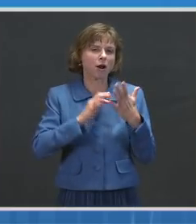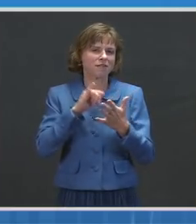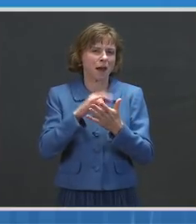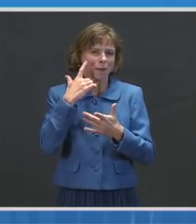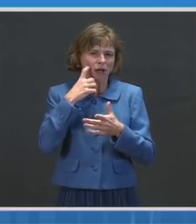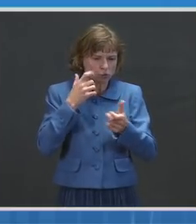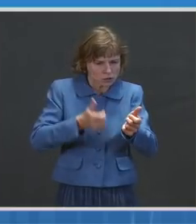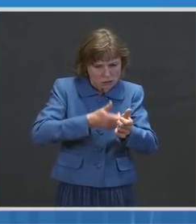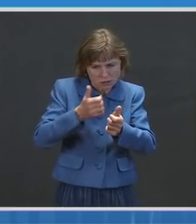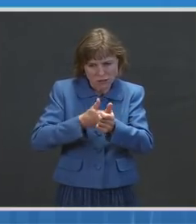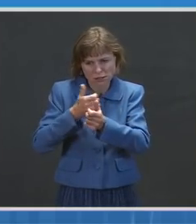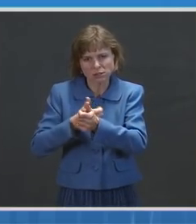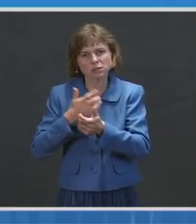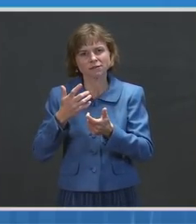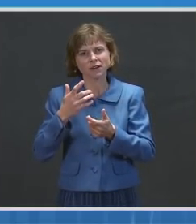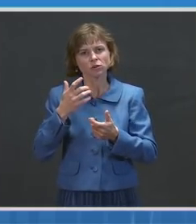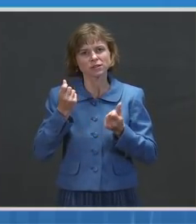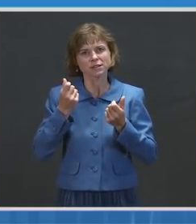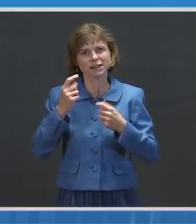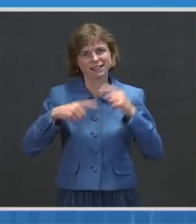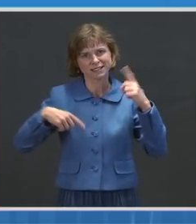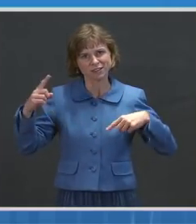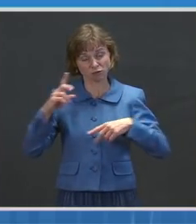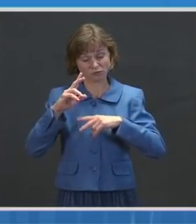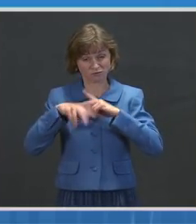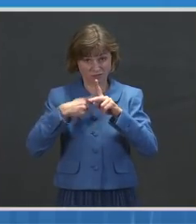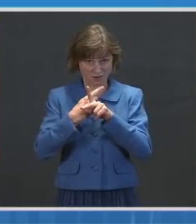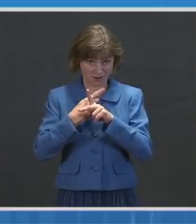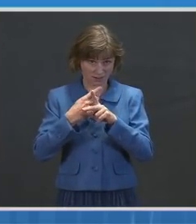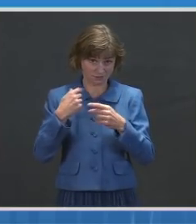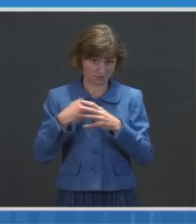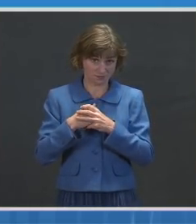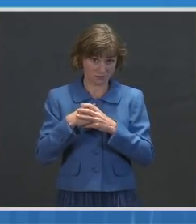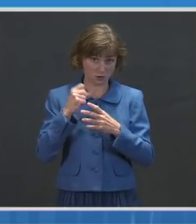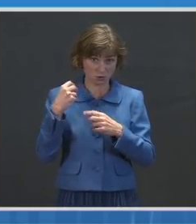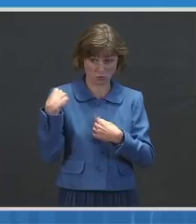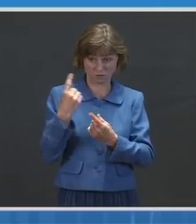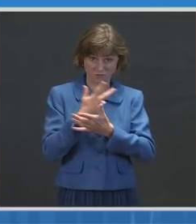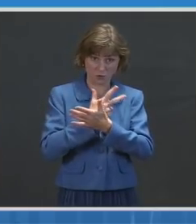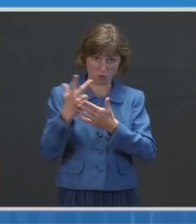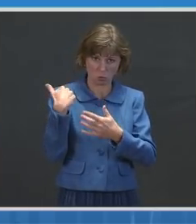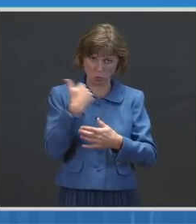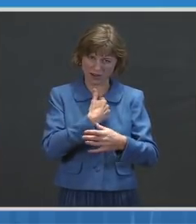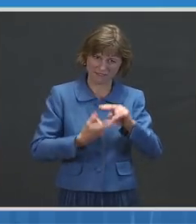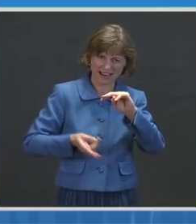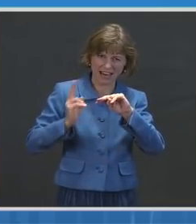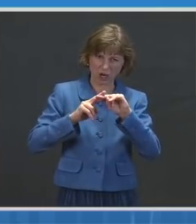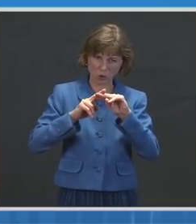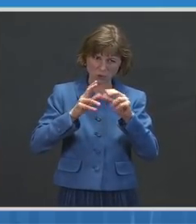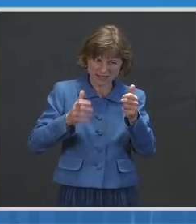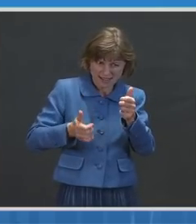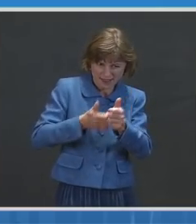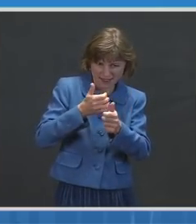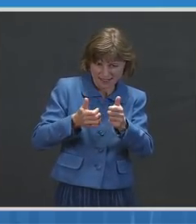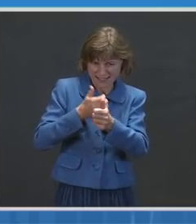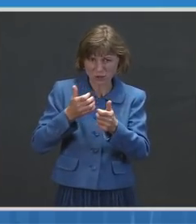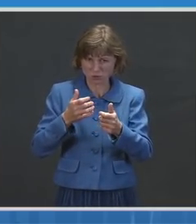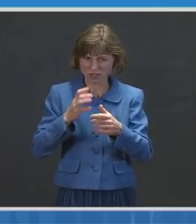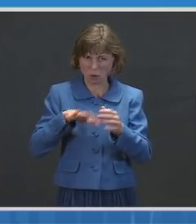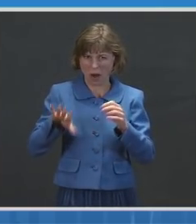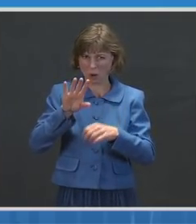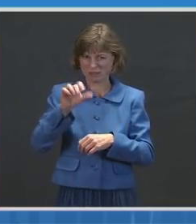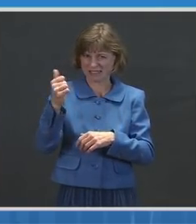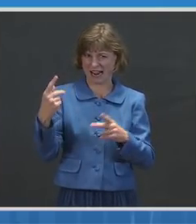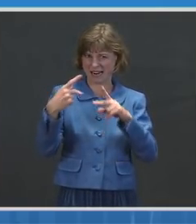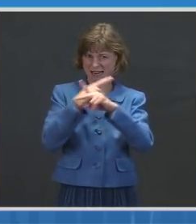of these variants. So, over the last three weeks or so, we've increased our sequencing about tenfold. So, as we look more,